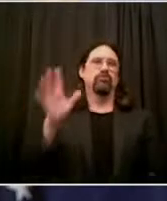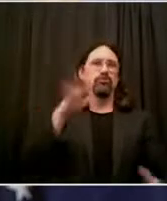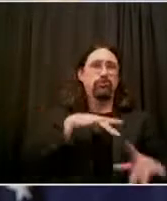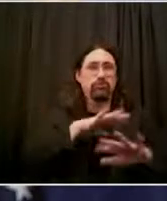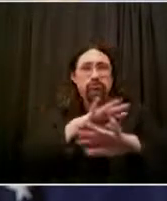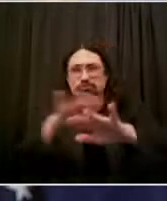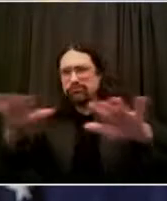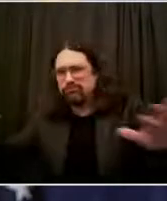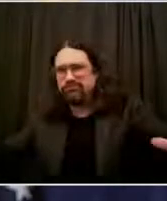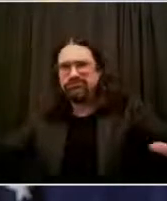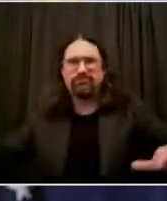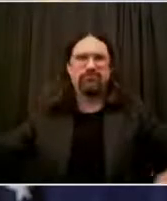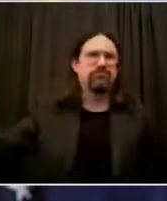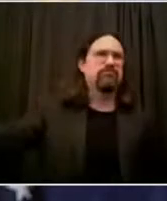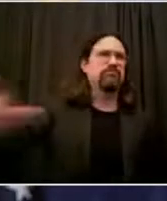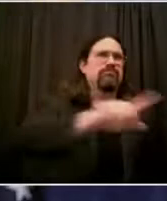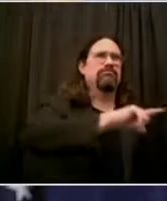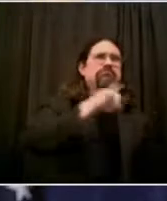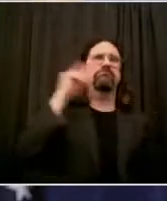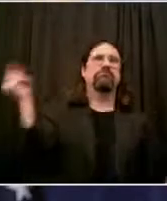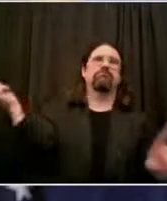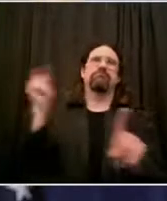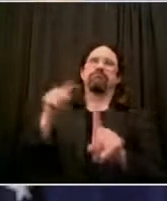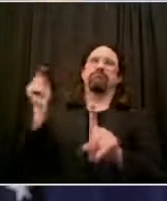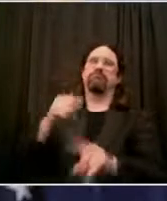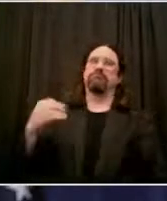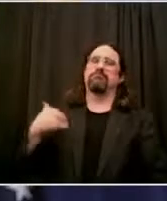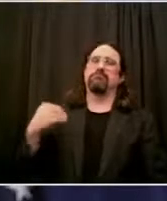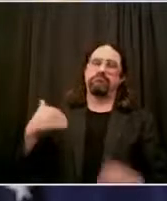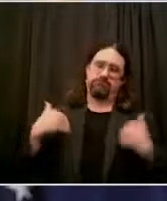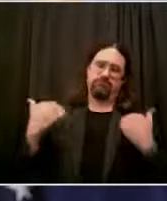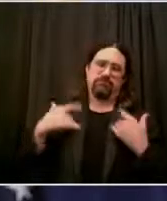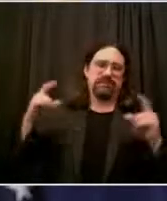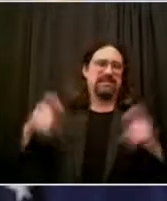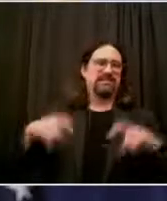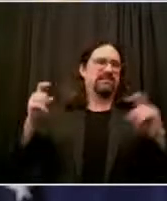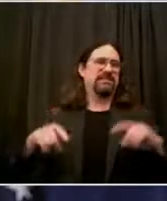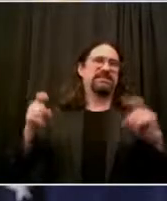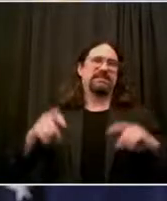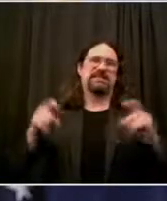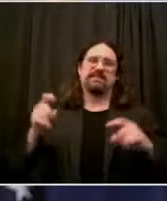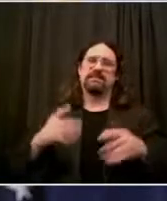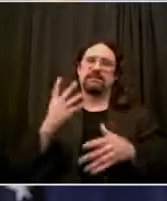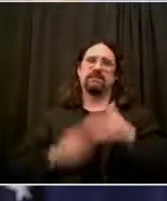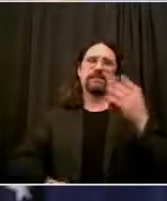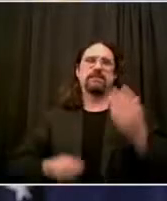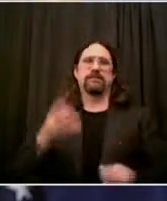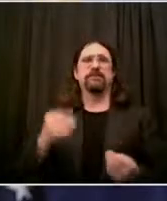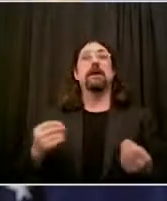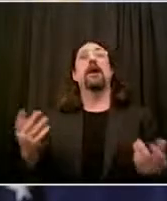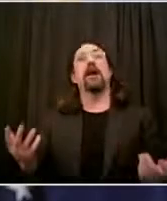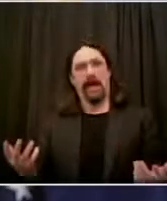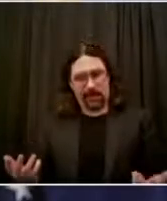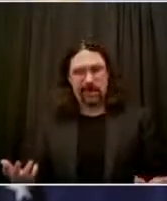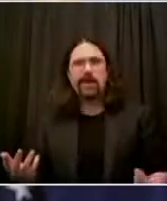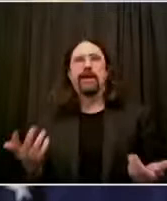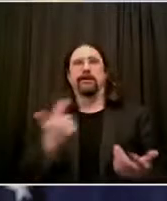even without those responses, I talked to my husband about it and encouraged him to